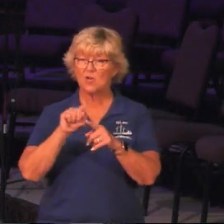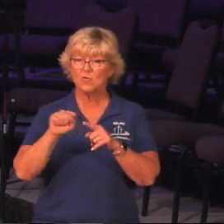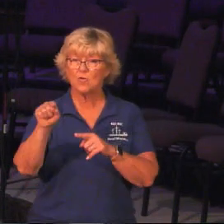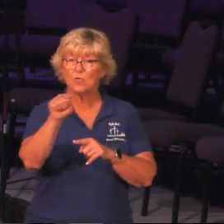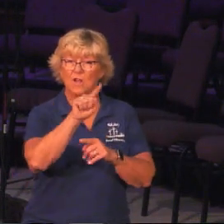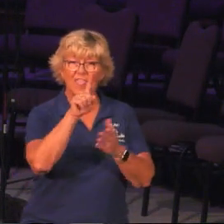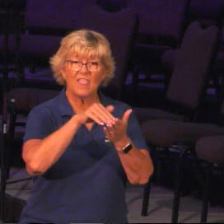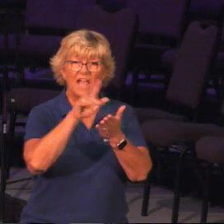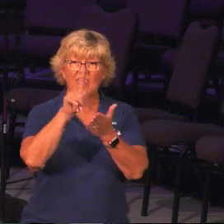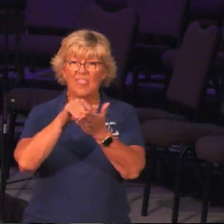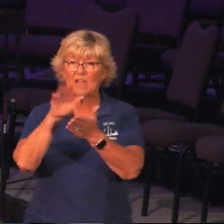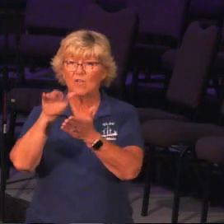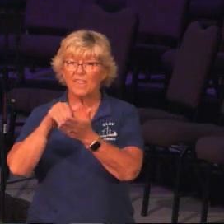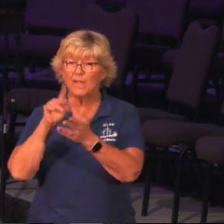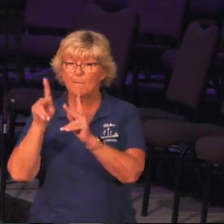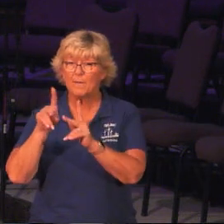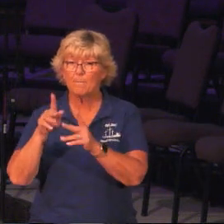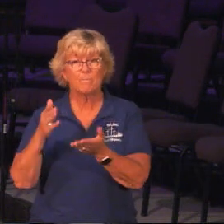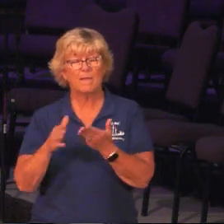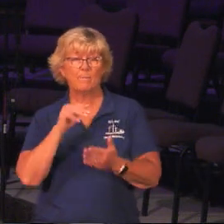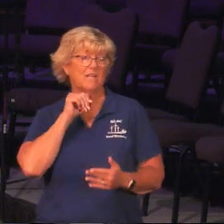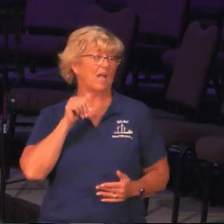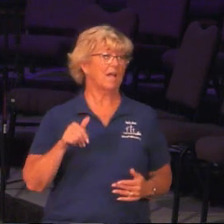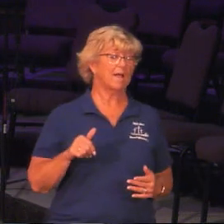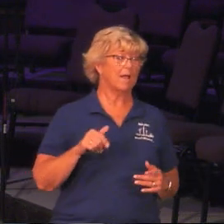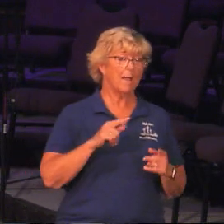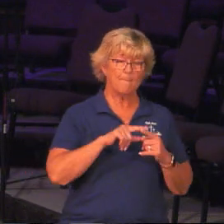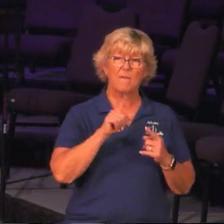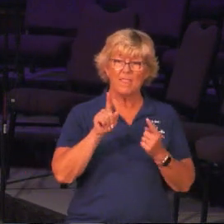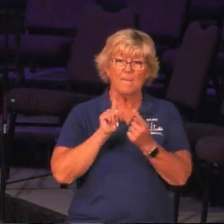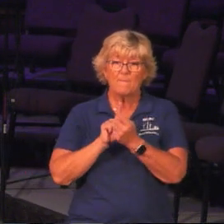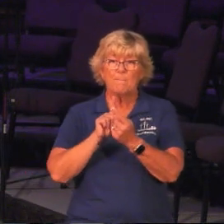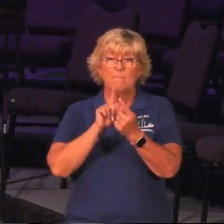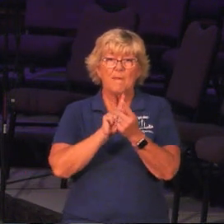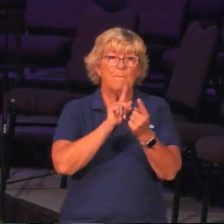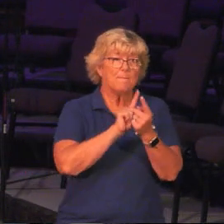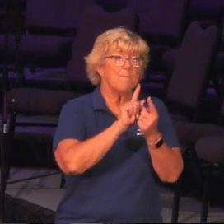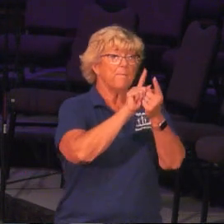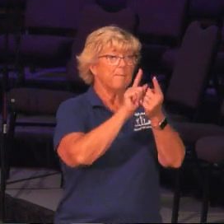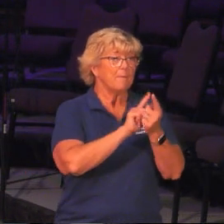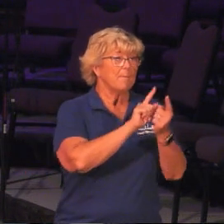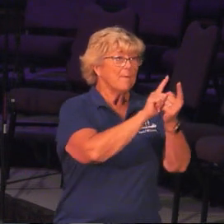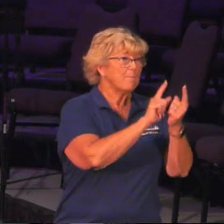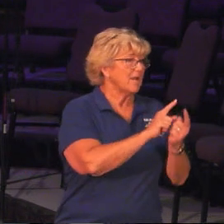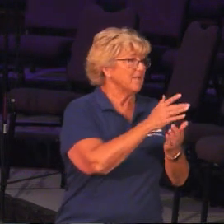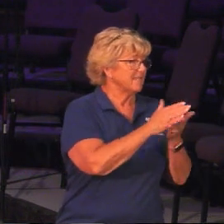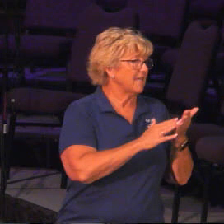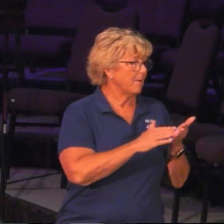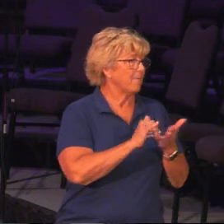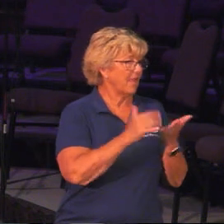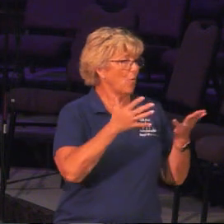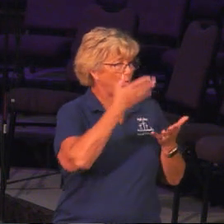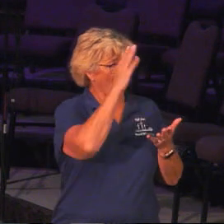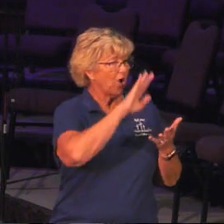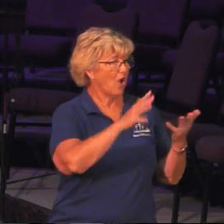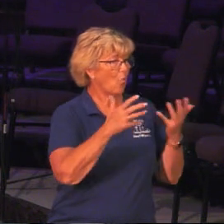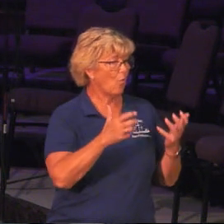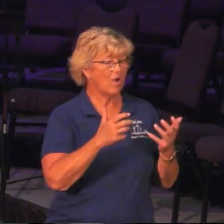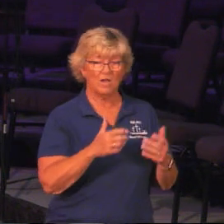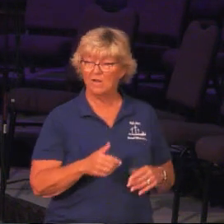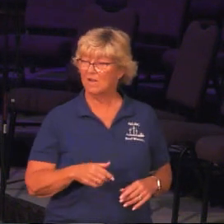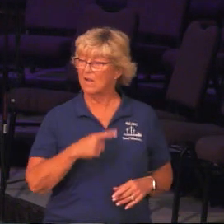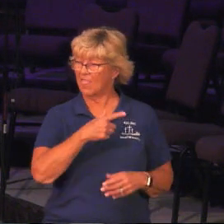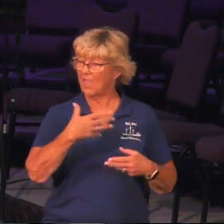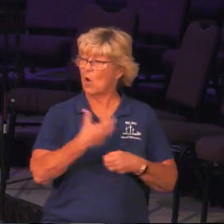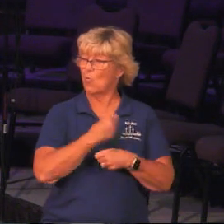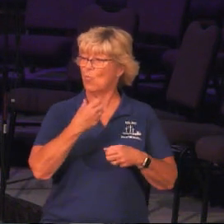thousands and thousands and thousands? Maybe not, but they're ministering to some, you know? And I think that that is what the Lord wants. Like I said, they're